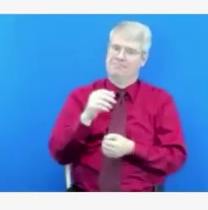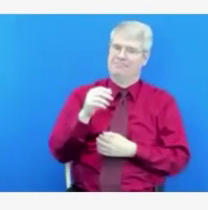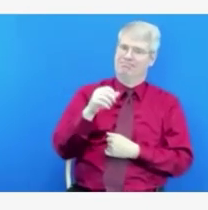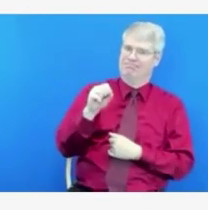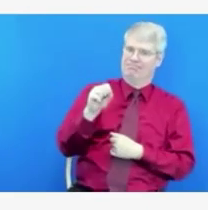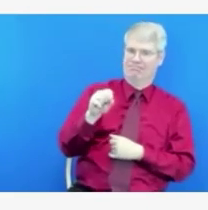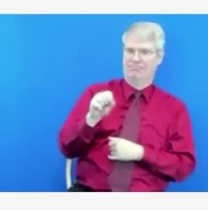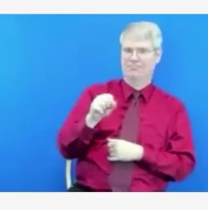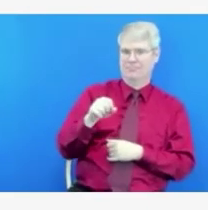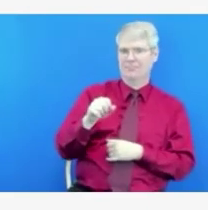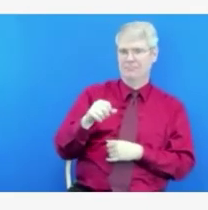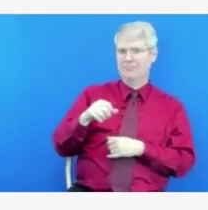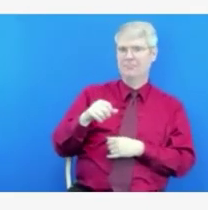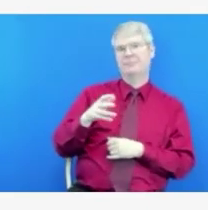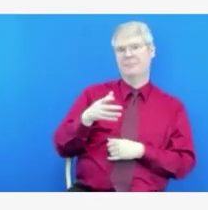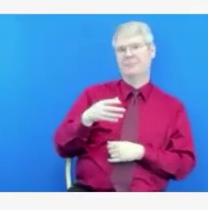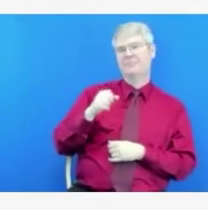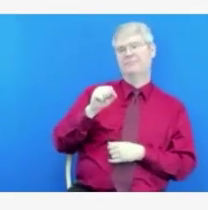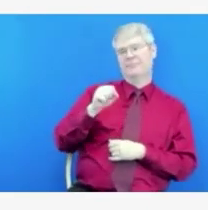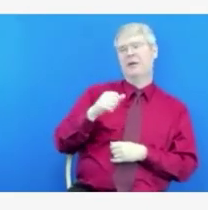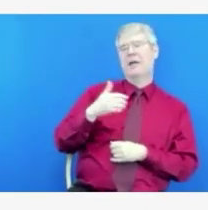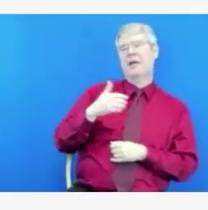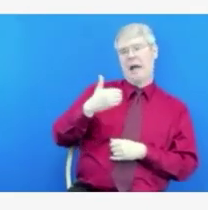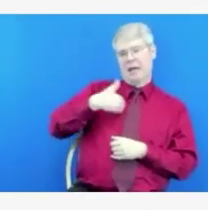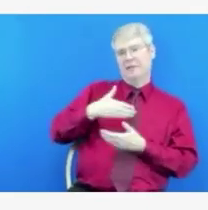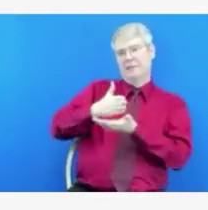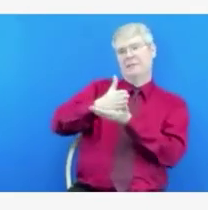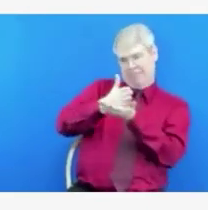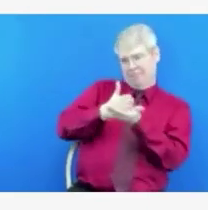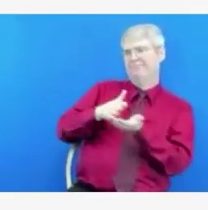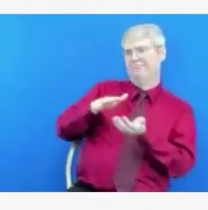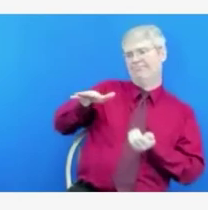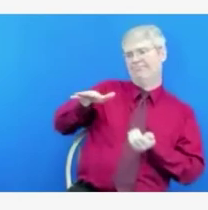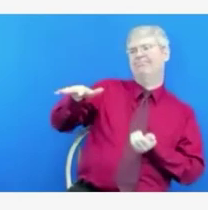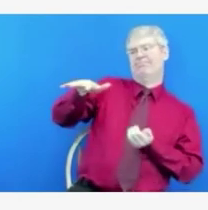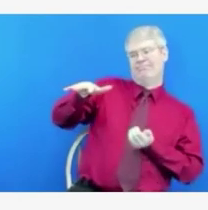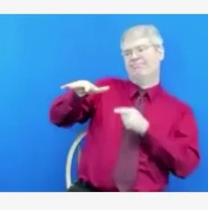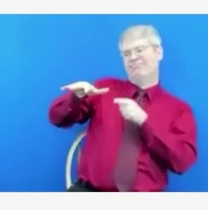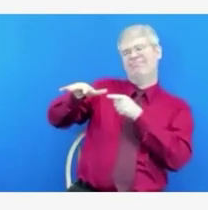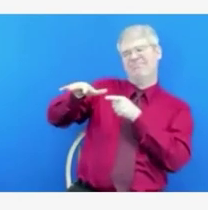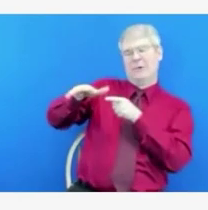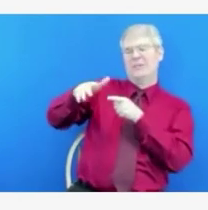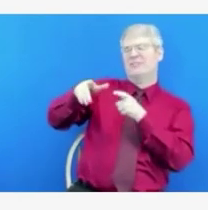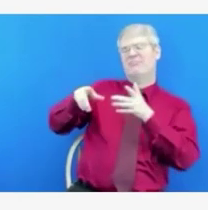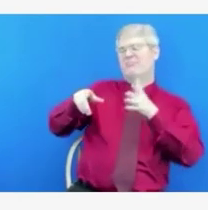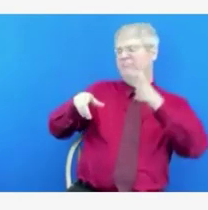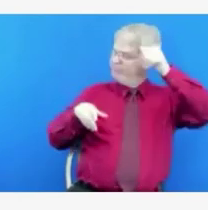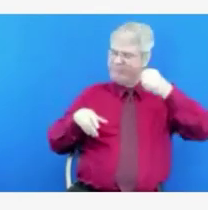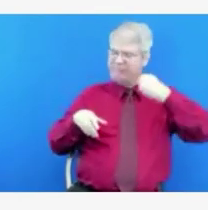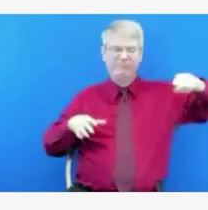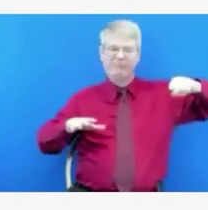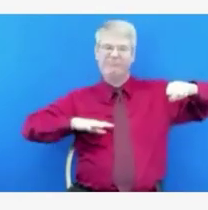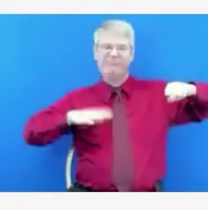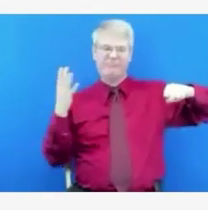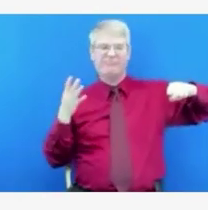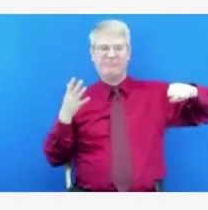since we started is I think we'll probably see a large